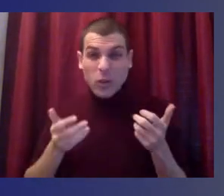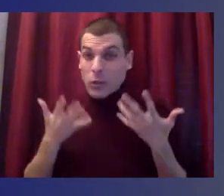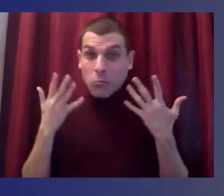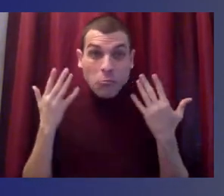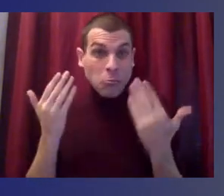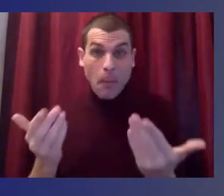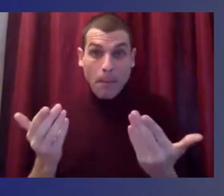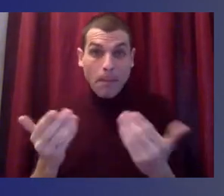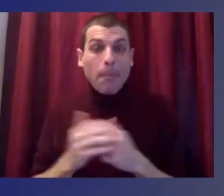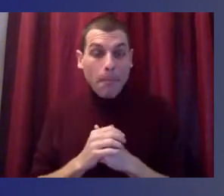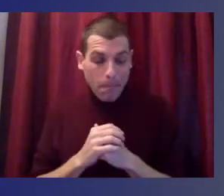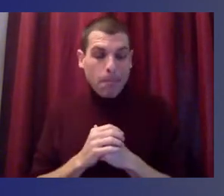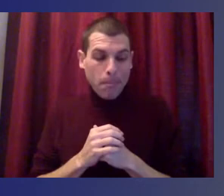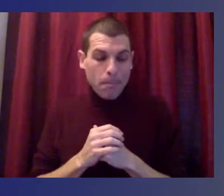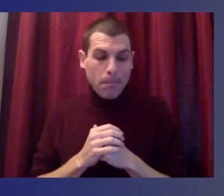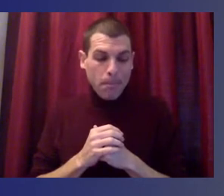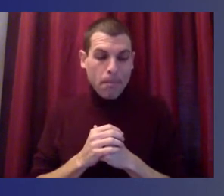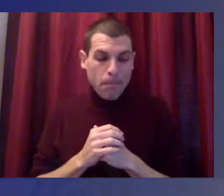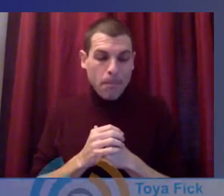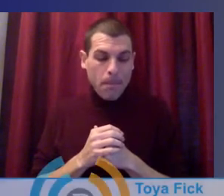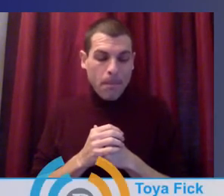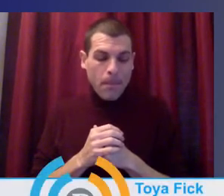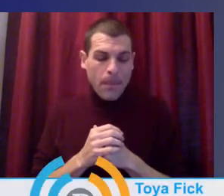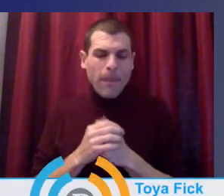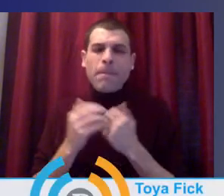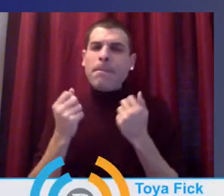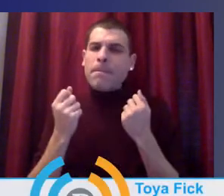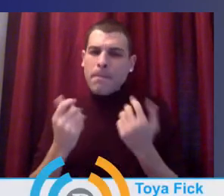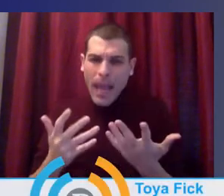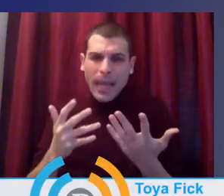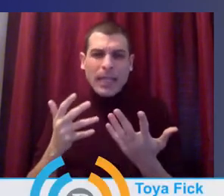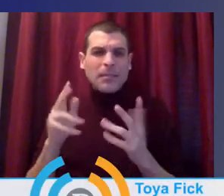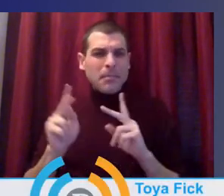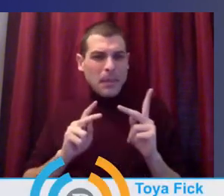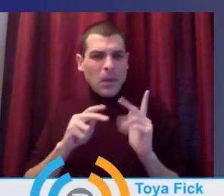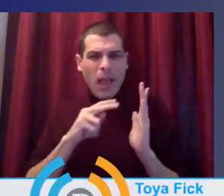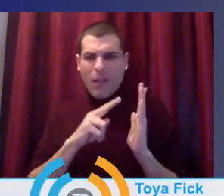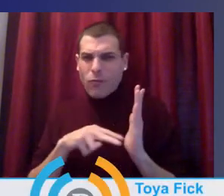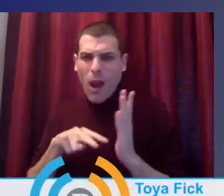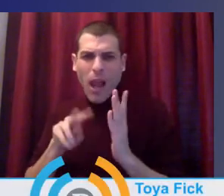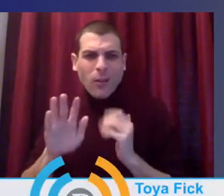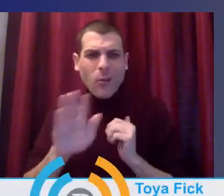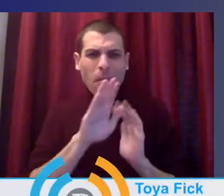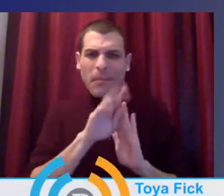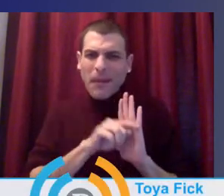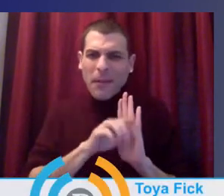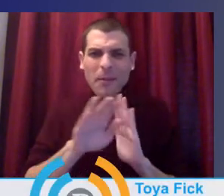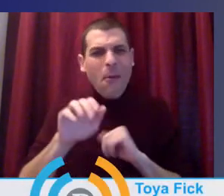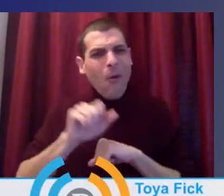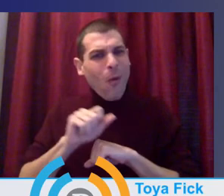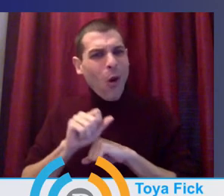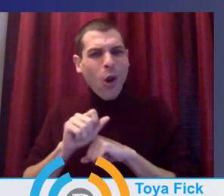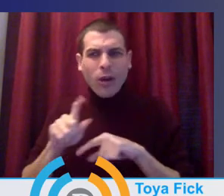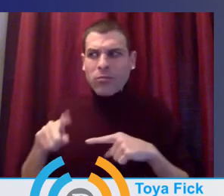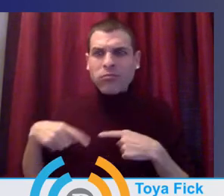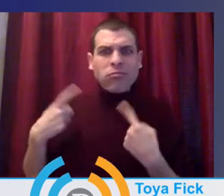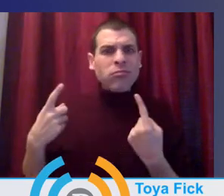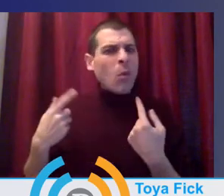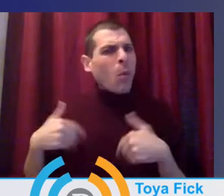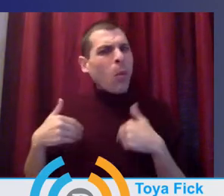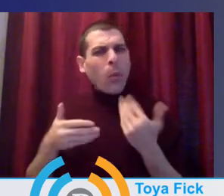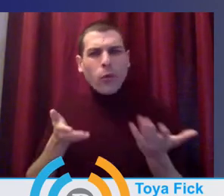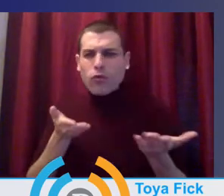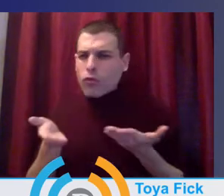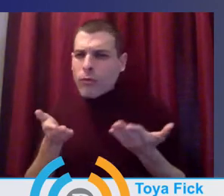I have, have read many things about the work that you all have done over the past years to continue serving kids and families.